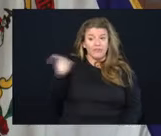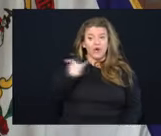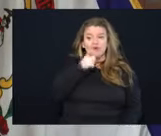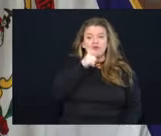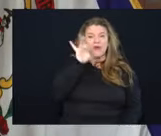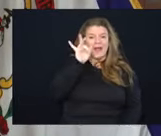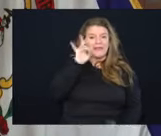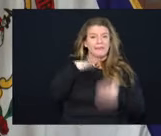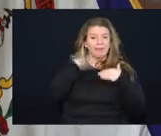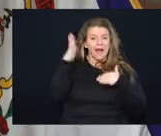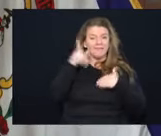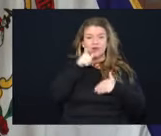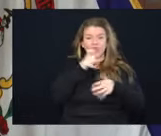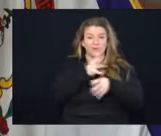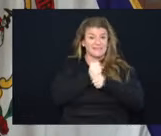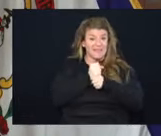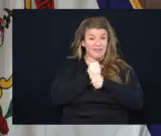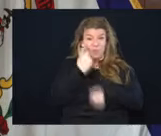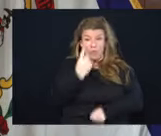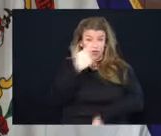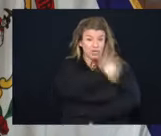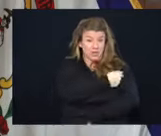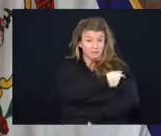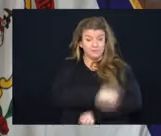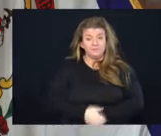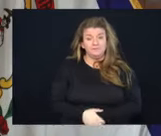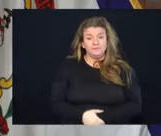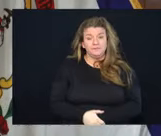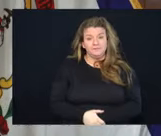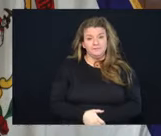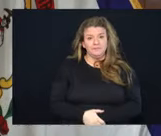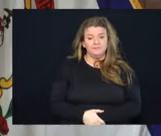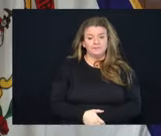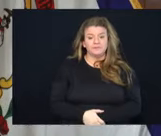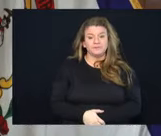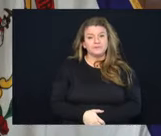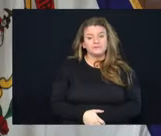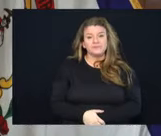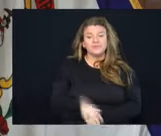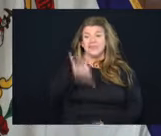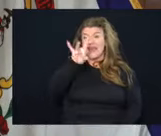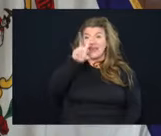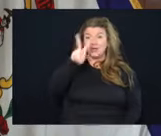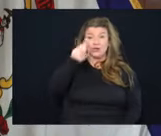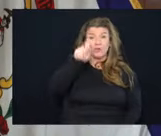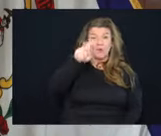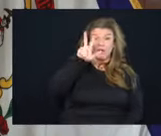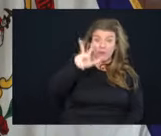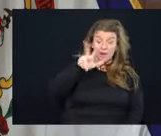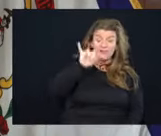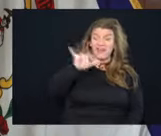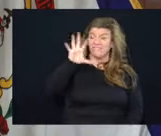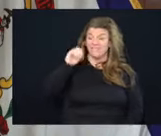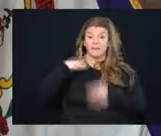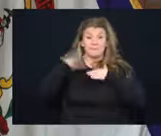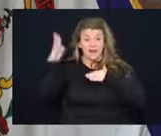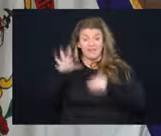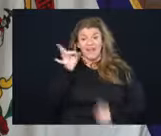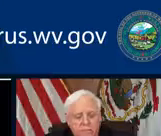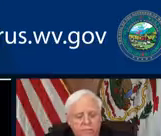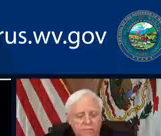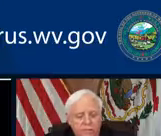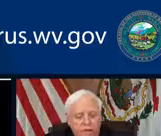18 and above that have received at least one shot, you know, and 82.3 of the 50 above and 89